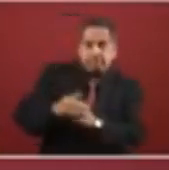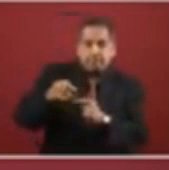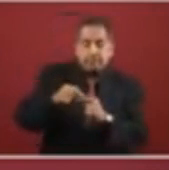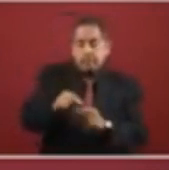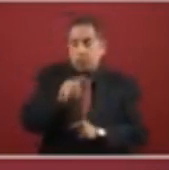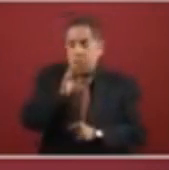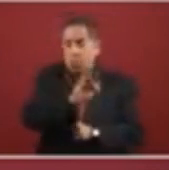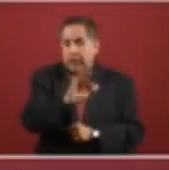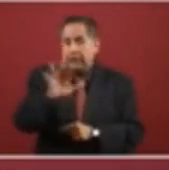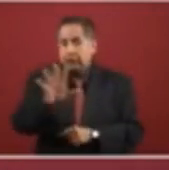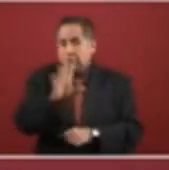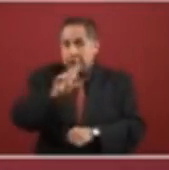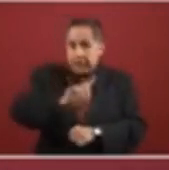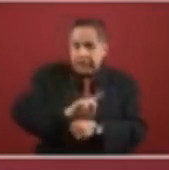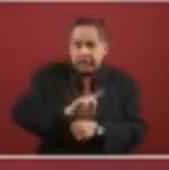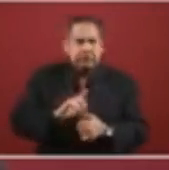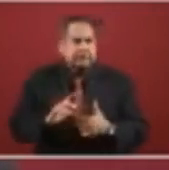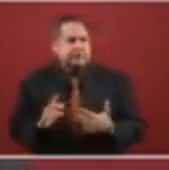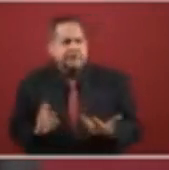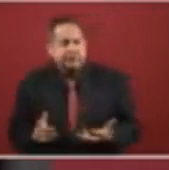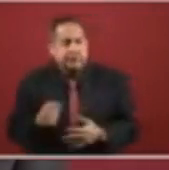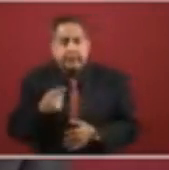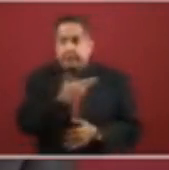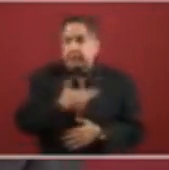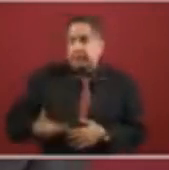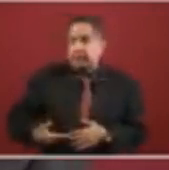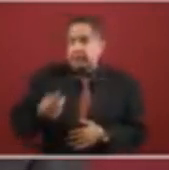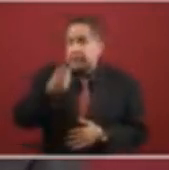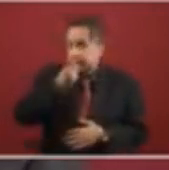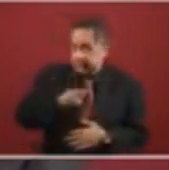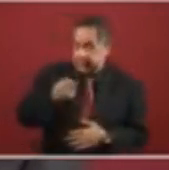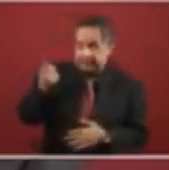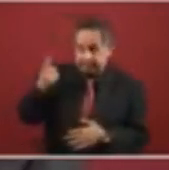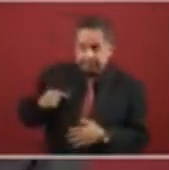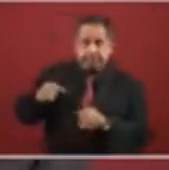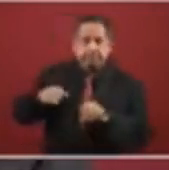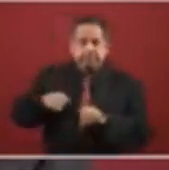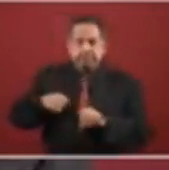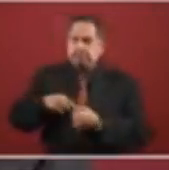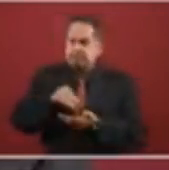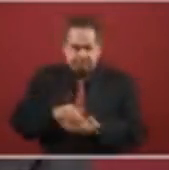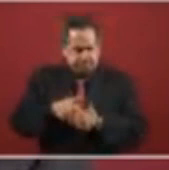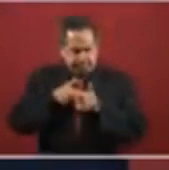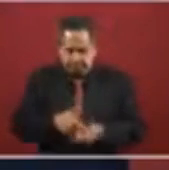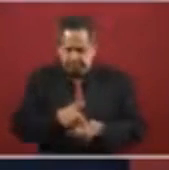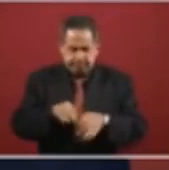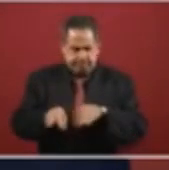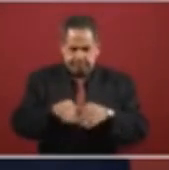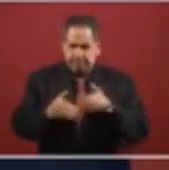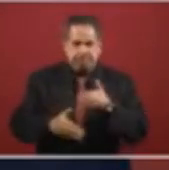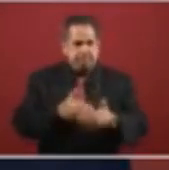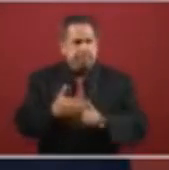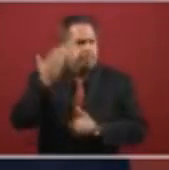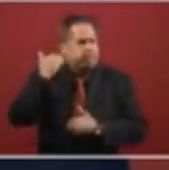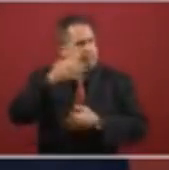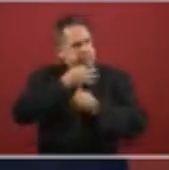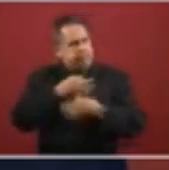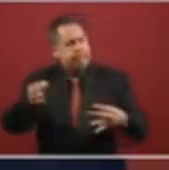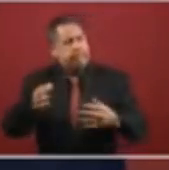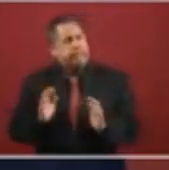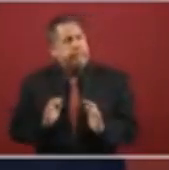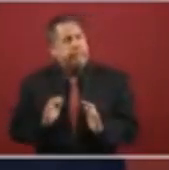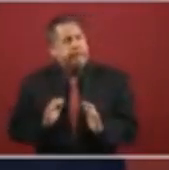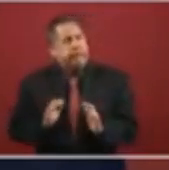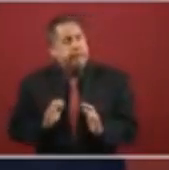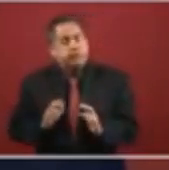And for the next 45 days, what the President said is to continue with the work we've done,